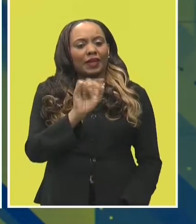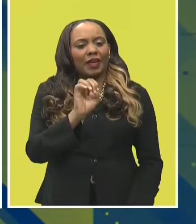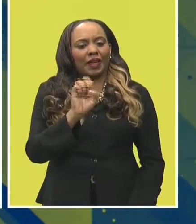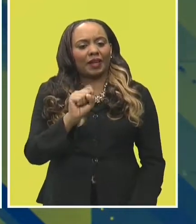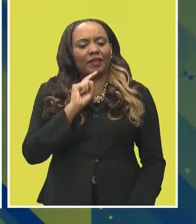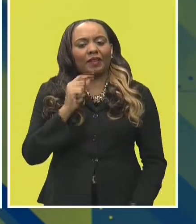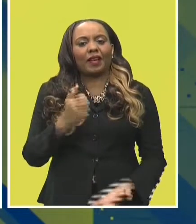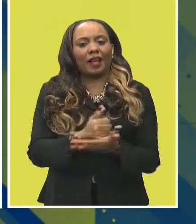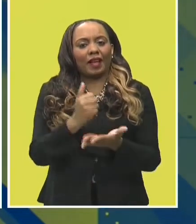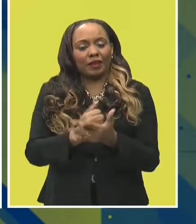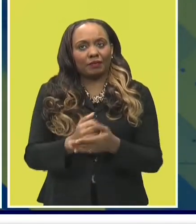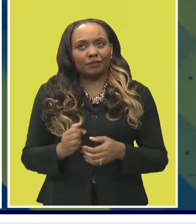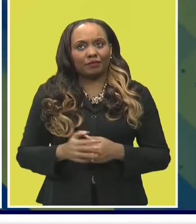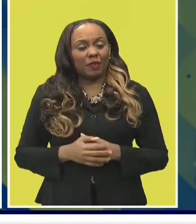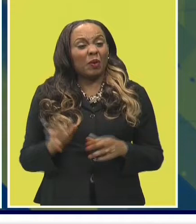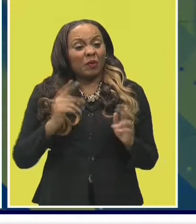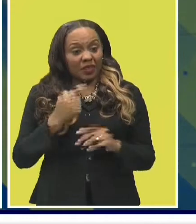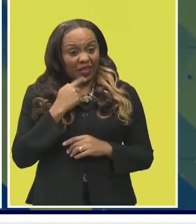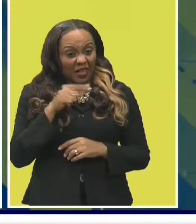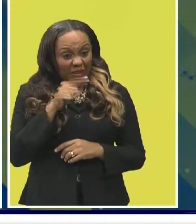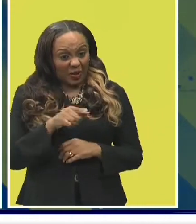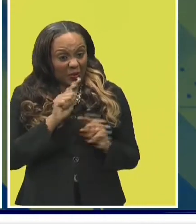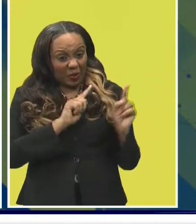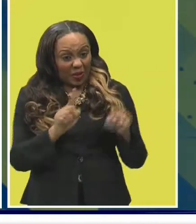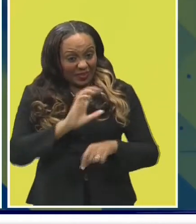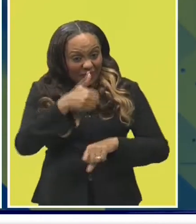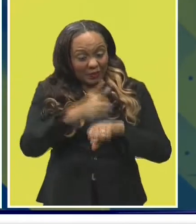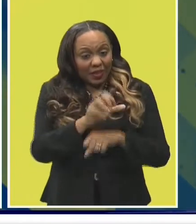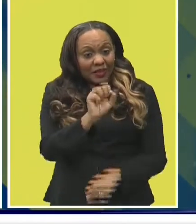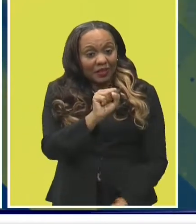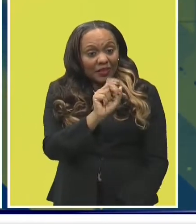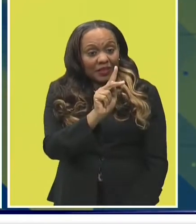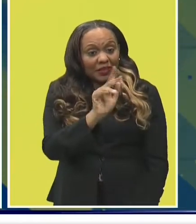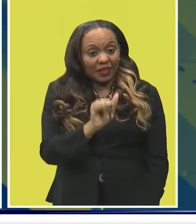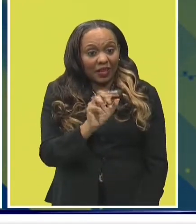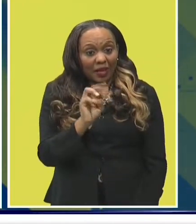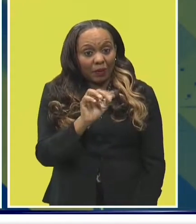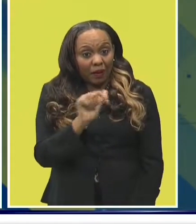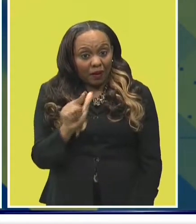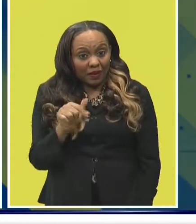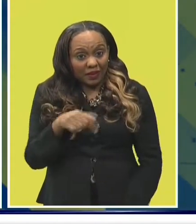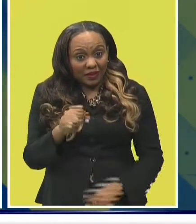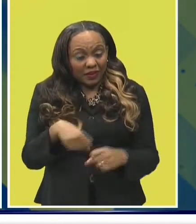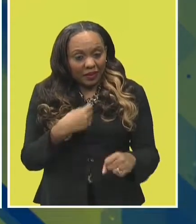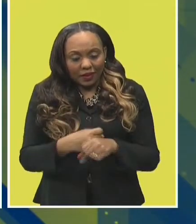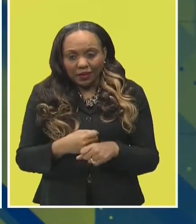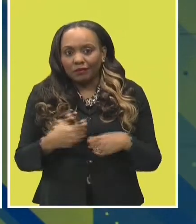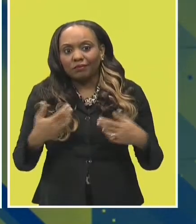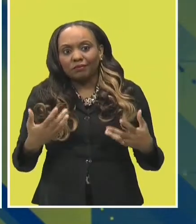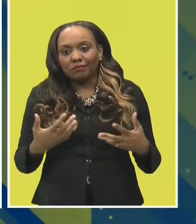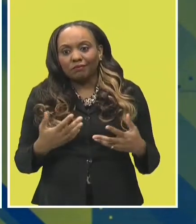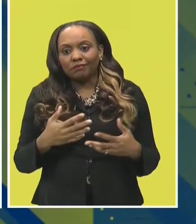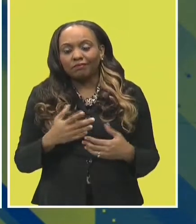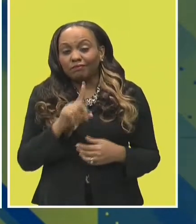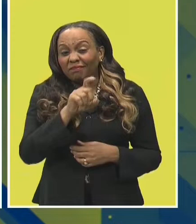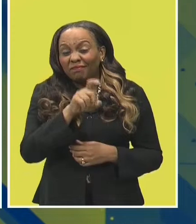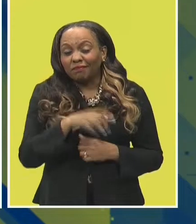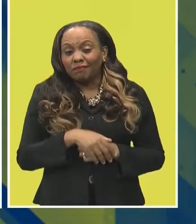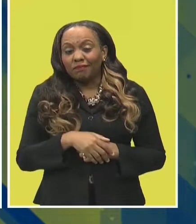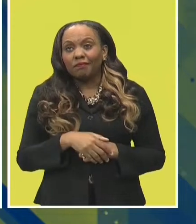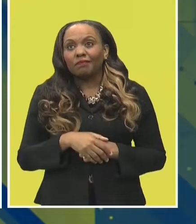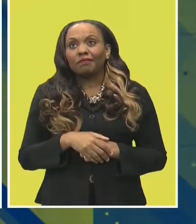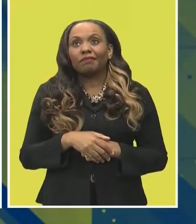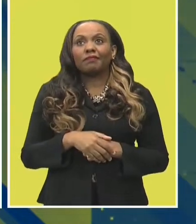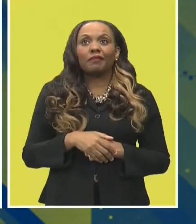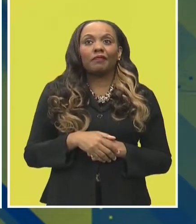Person has always asked us, are you going to be at SkyMall this year? And we owe SkyMall, which has been a very important part of